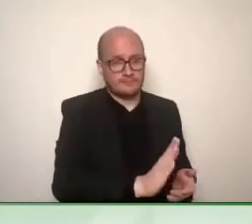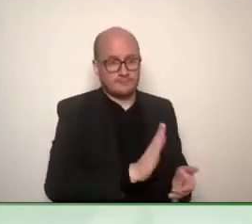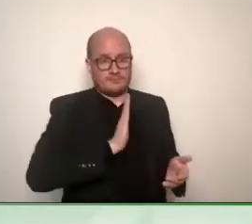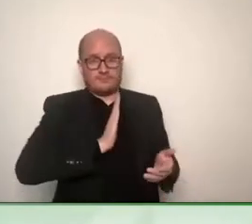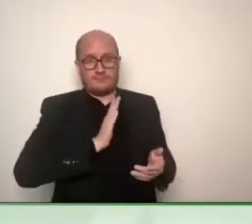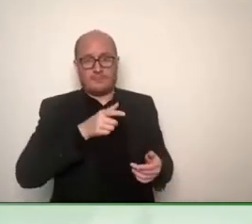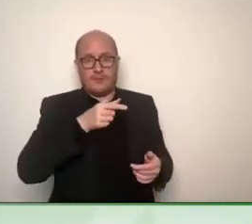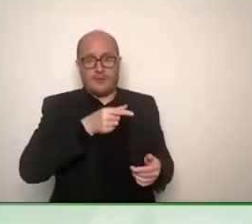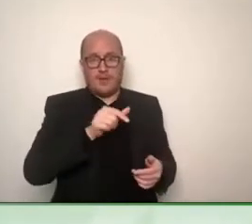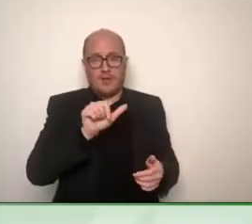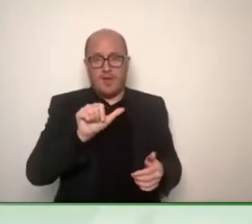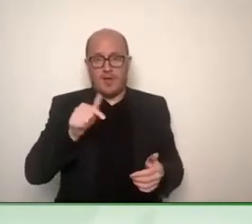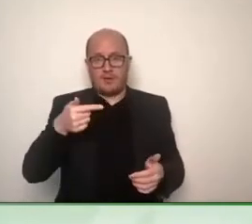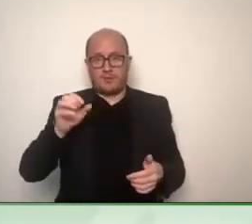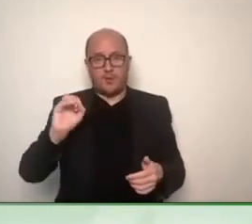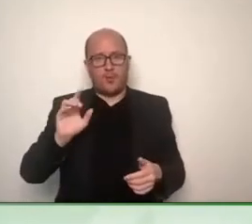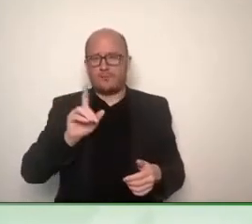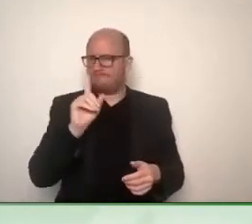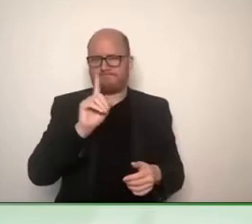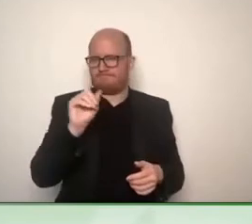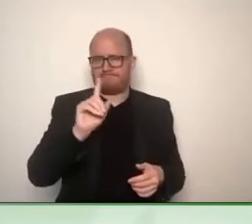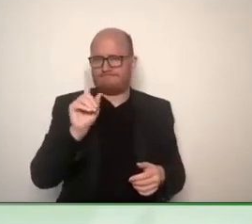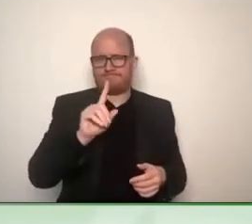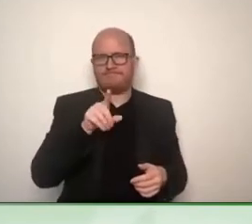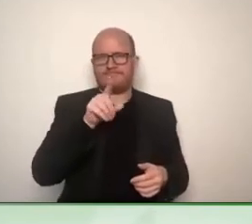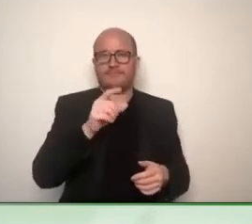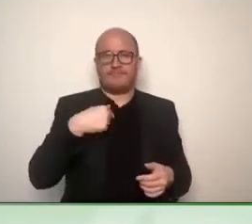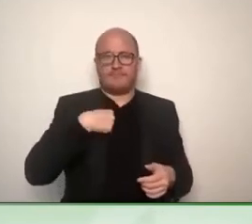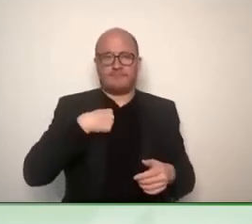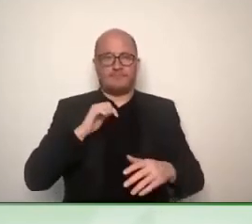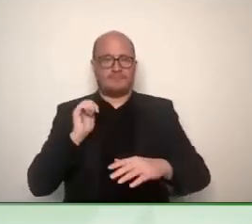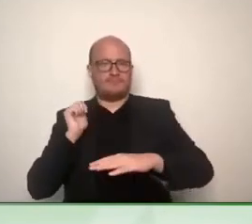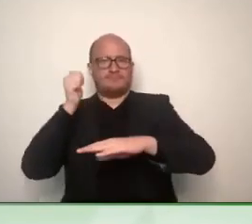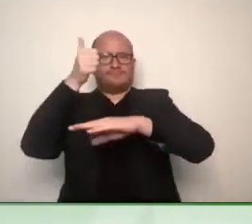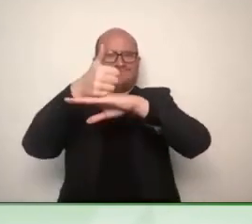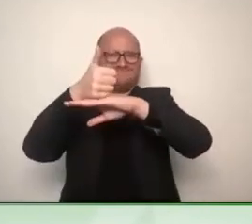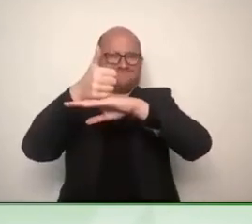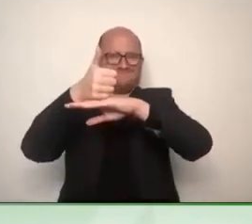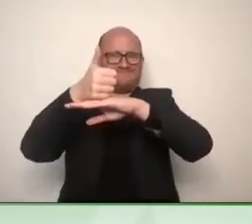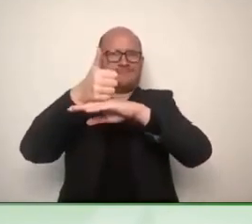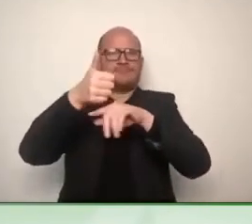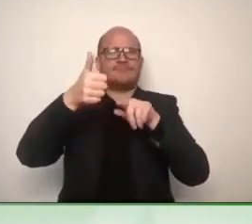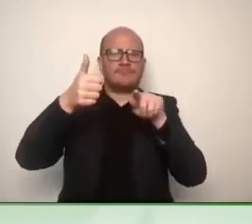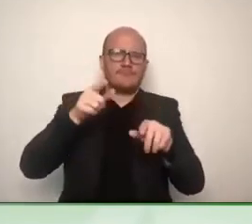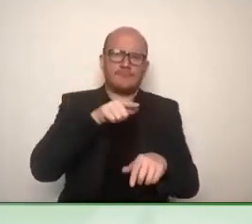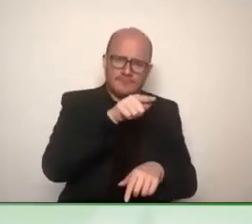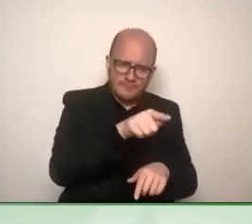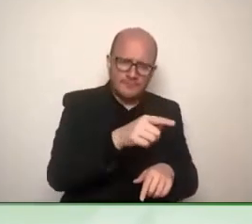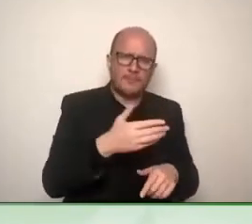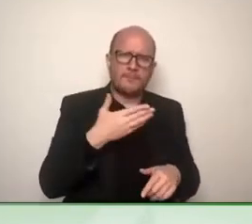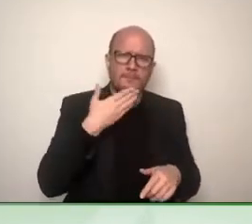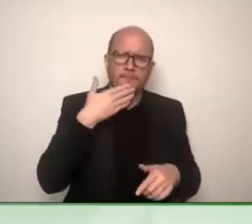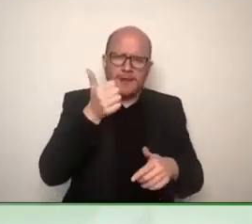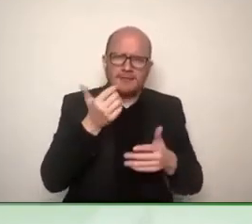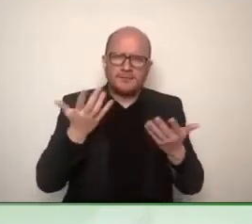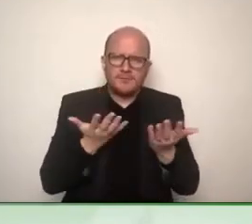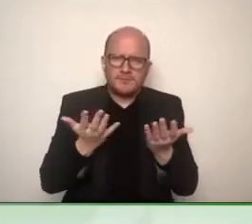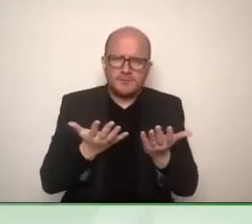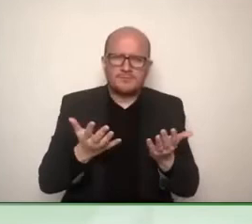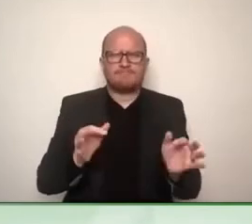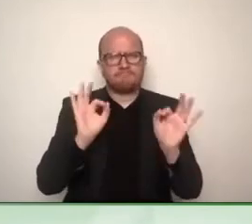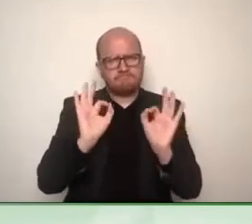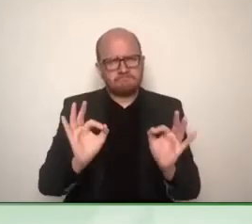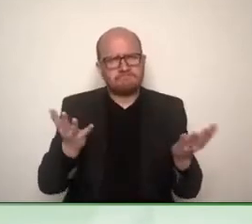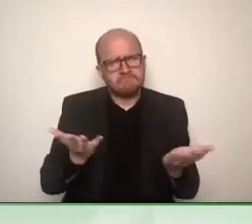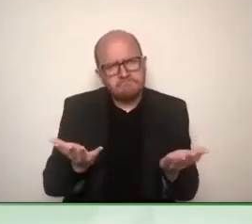that channel connect to these global issues. And, of course, when we organize sessions around conferences or